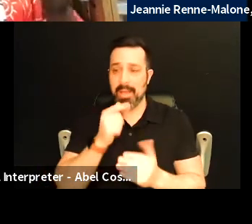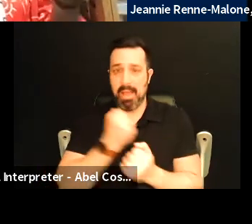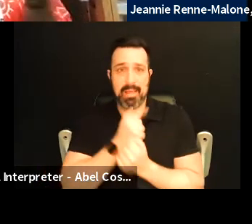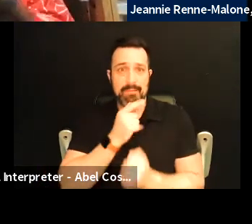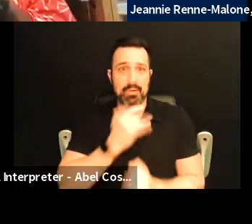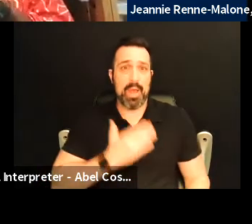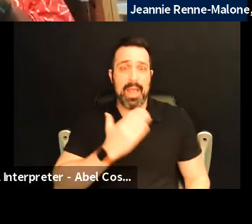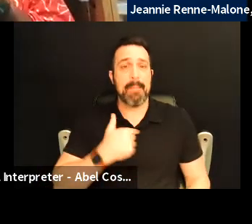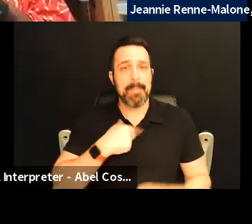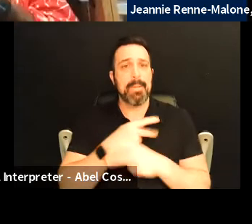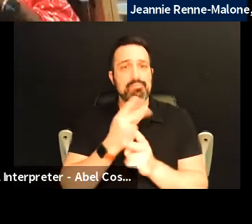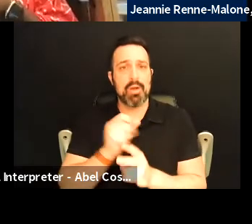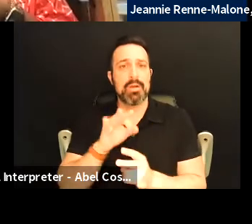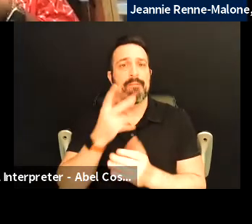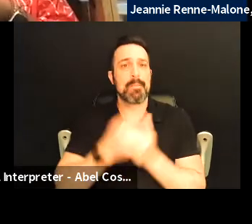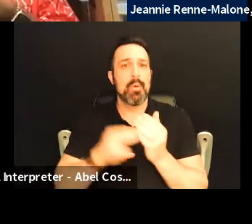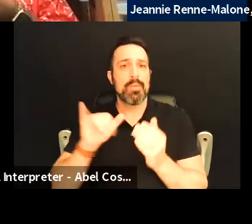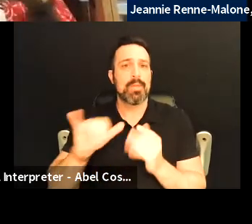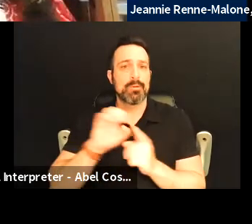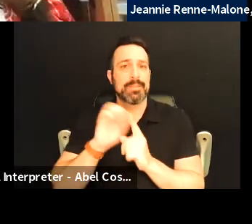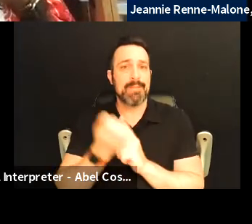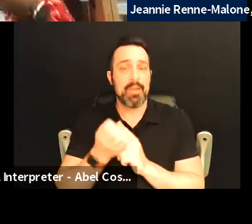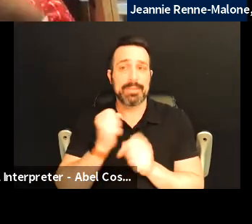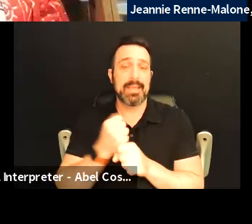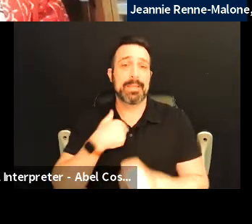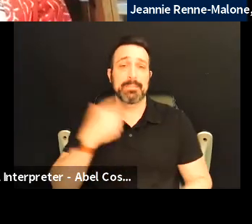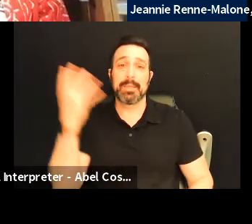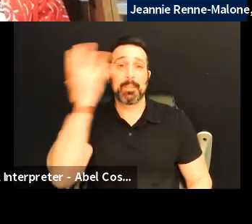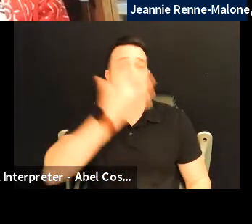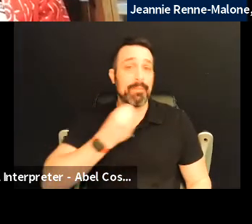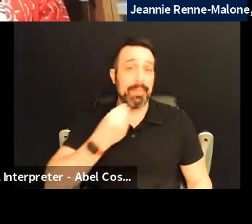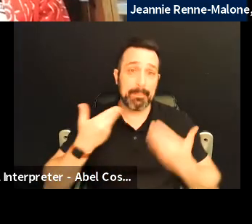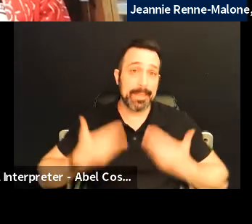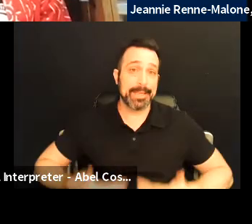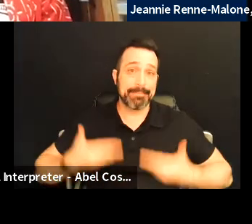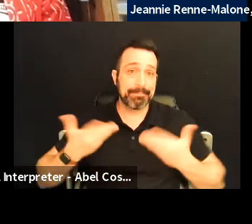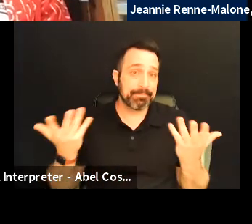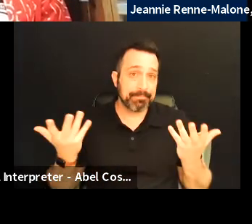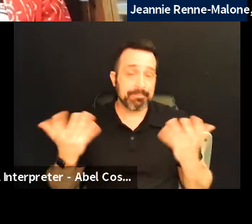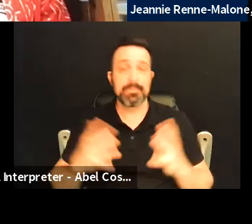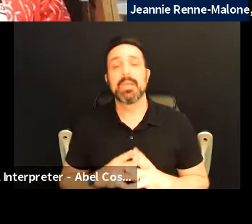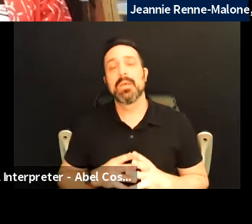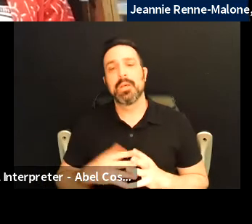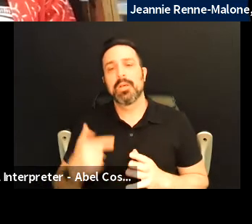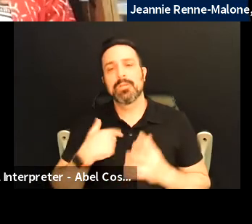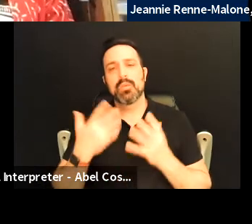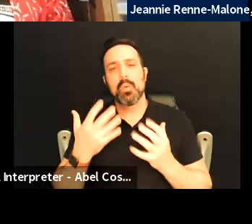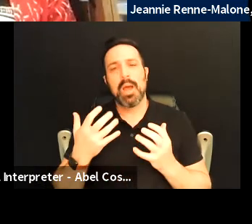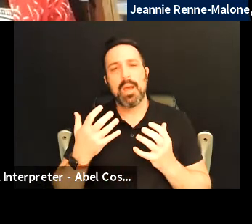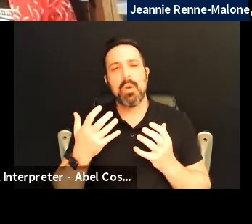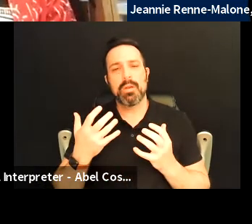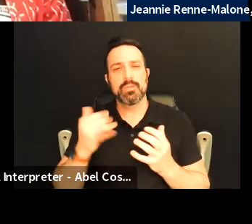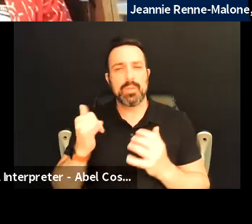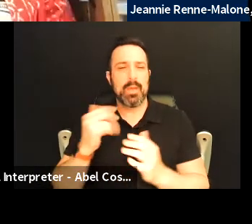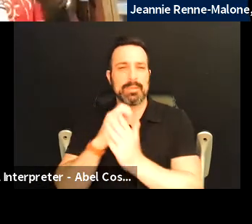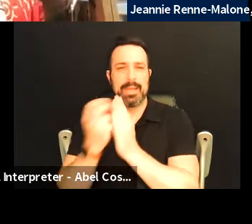I'm a product of both of those environments and that makes me beautifully me um I wanted to go so this is getting